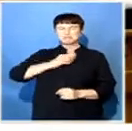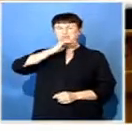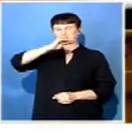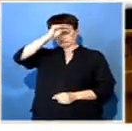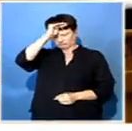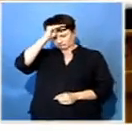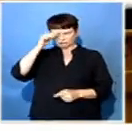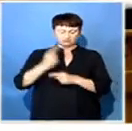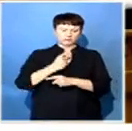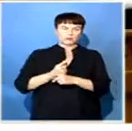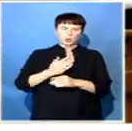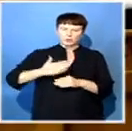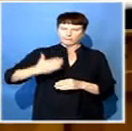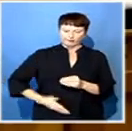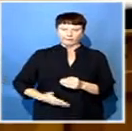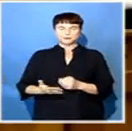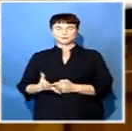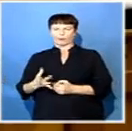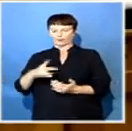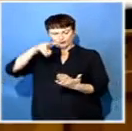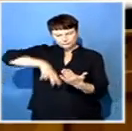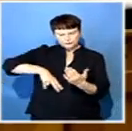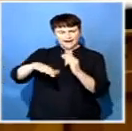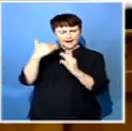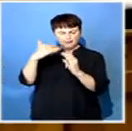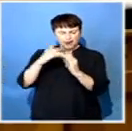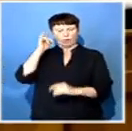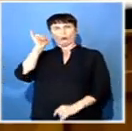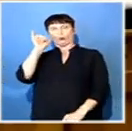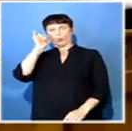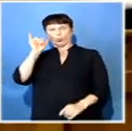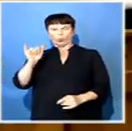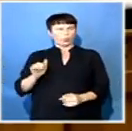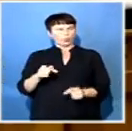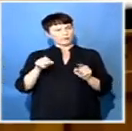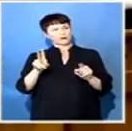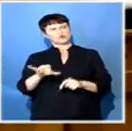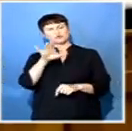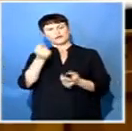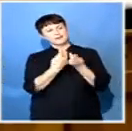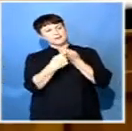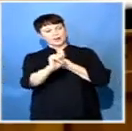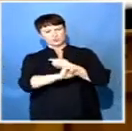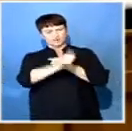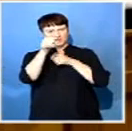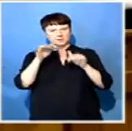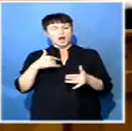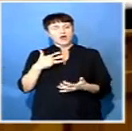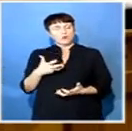emails about how our state has been sold off to someone else. I would rather be reading about the vision of our country.